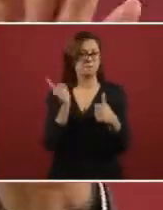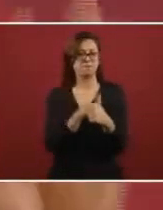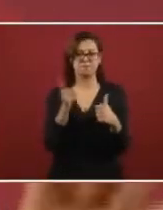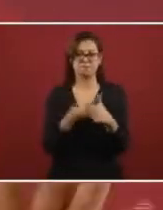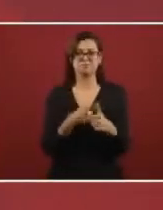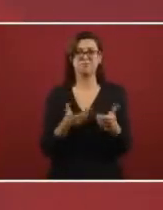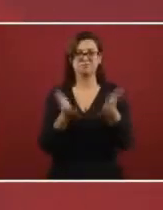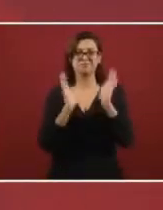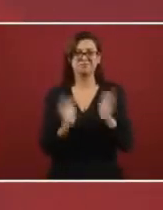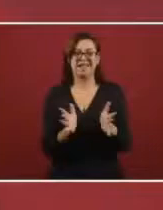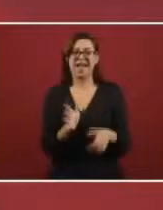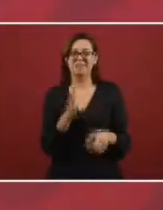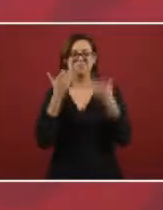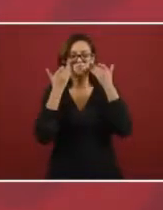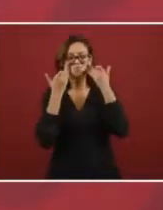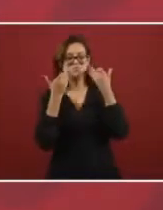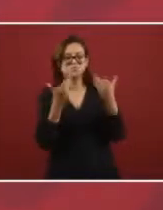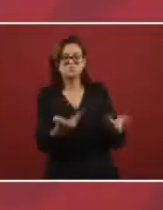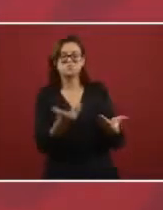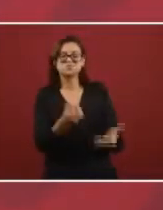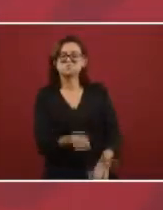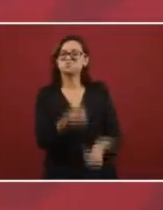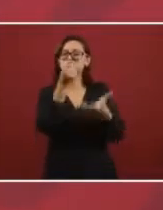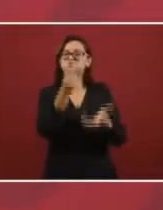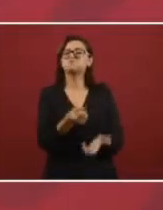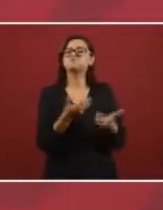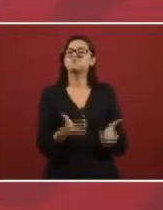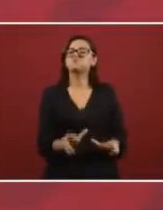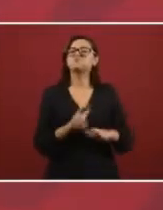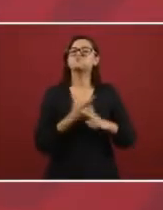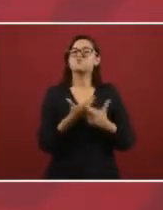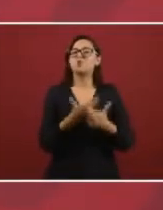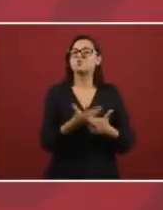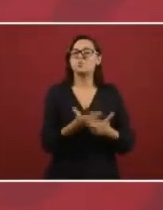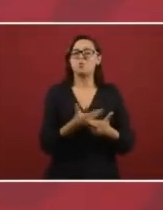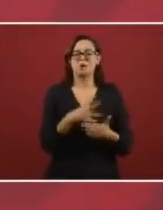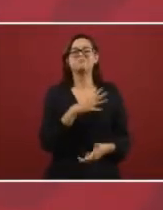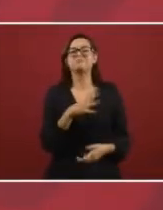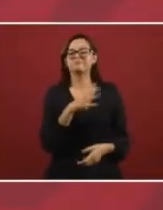and that we can see that it works and that does function